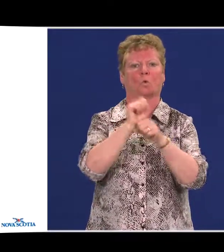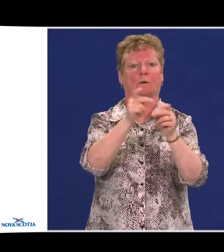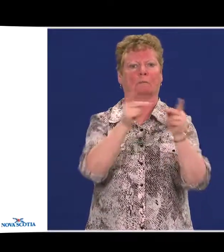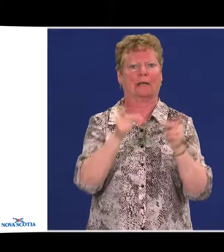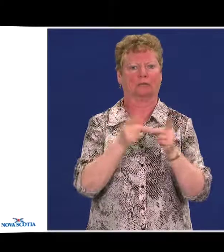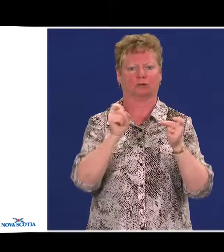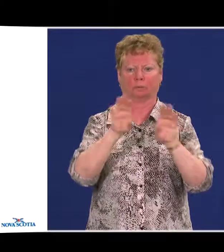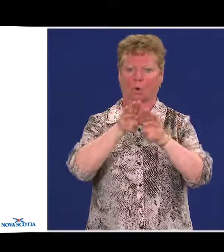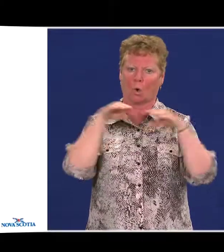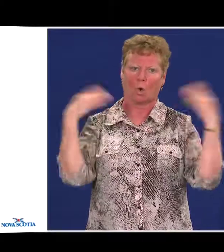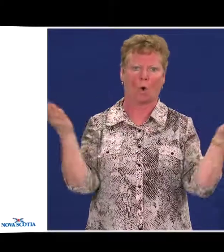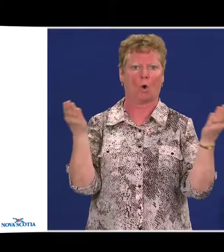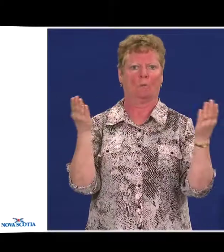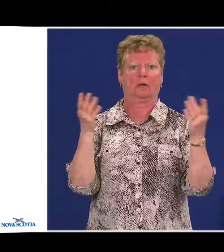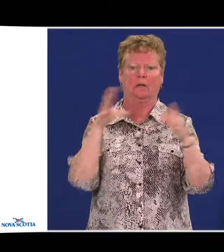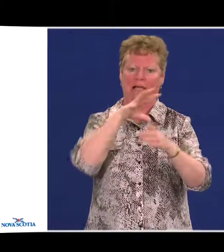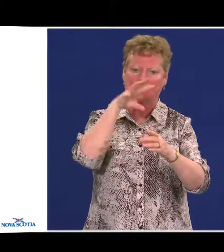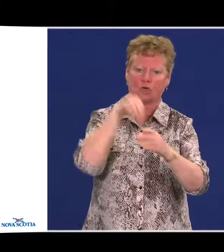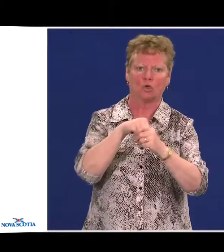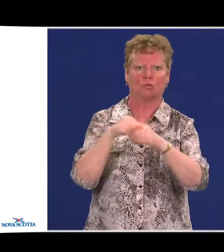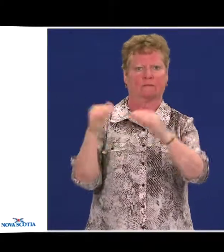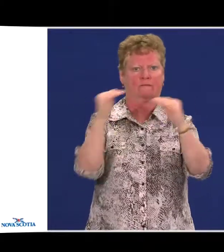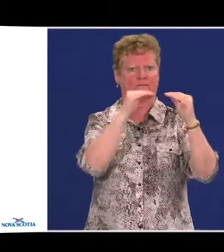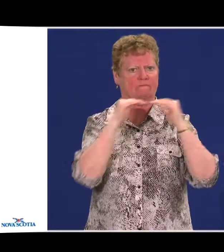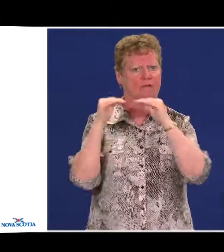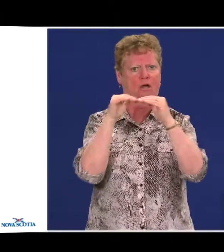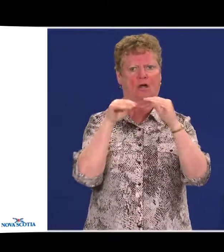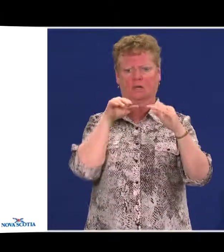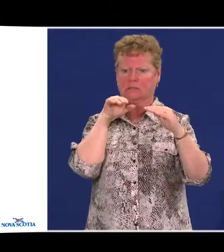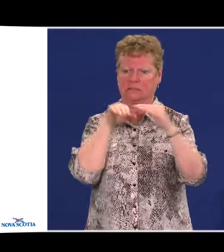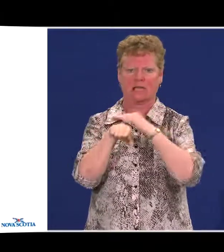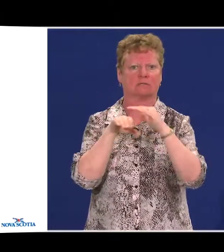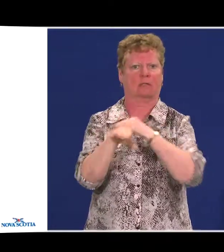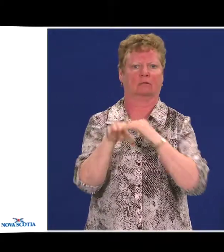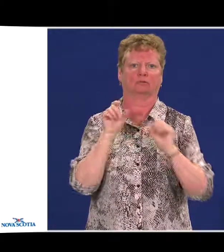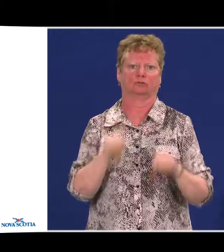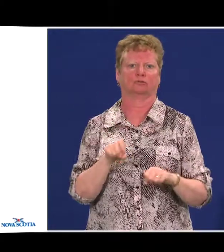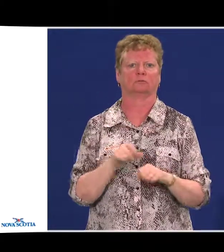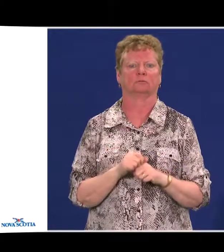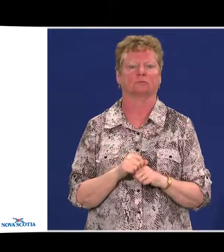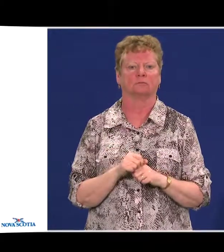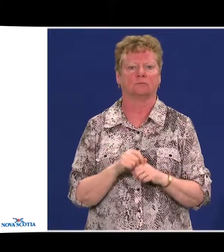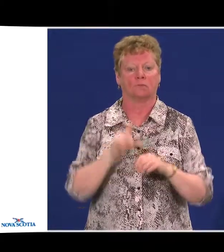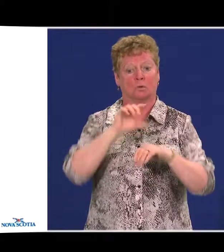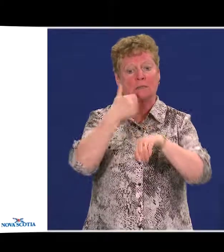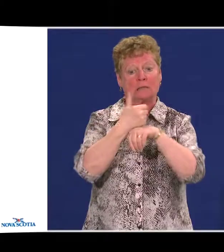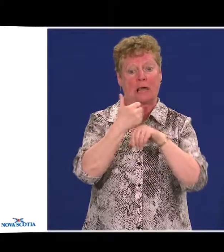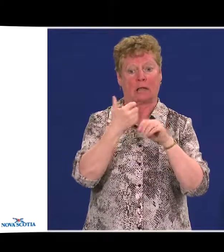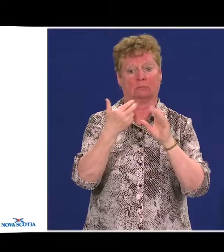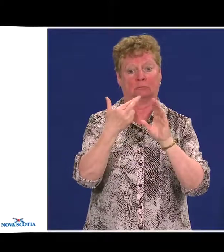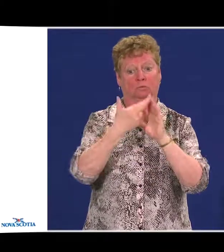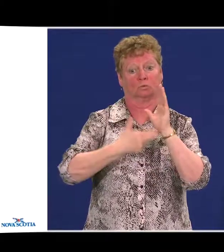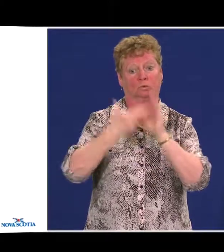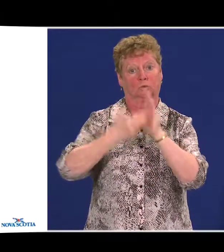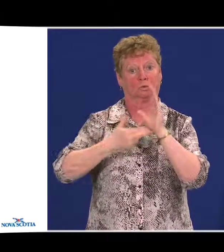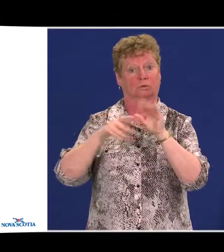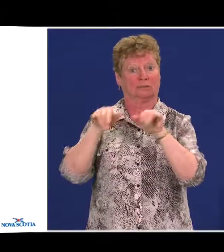open, inclusive, fair, and accessible. Standards developed under this